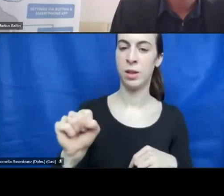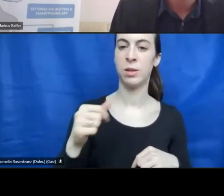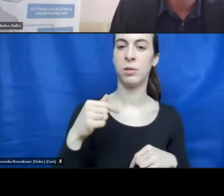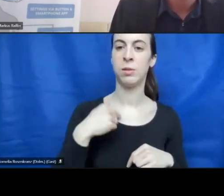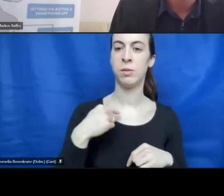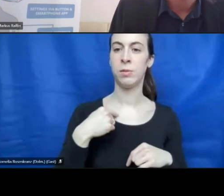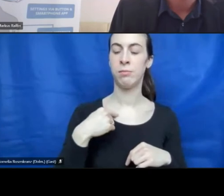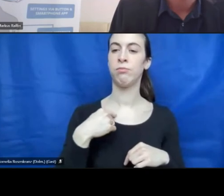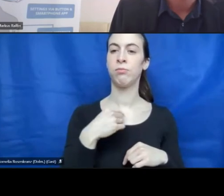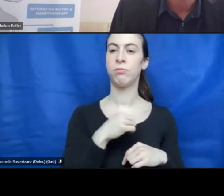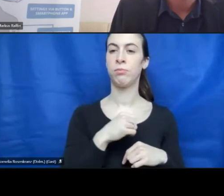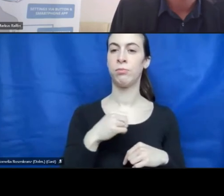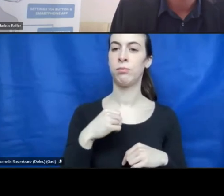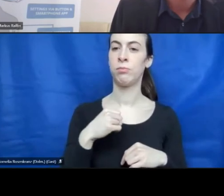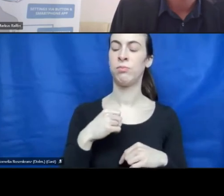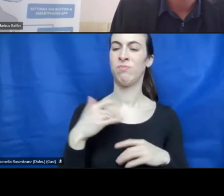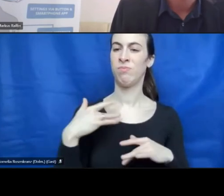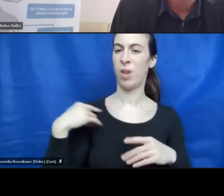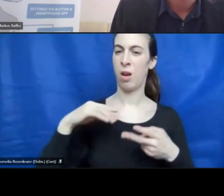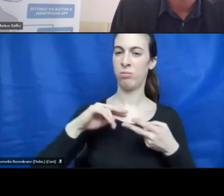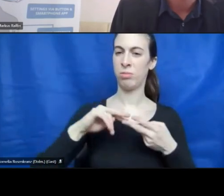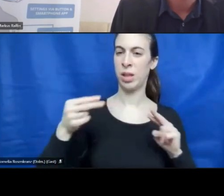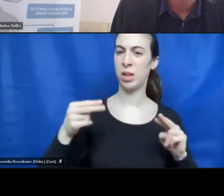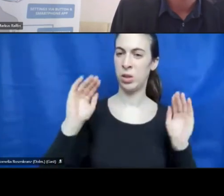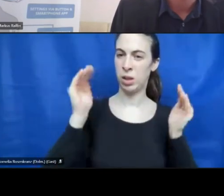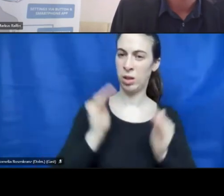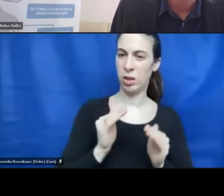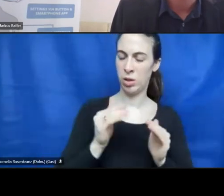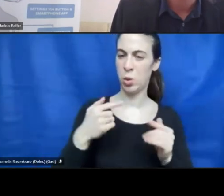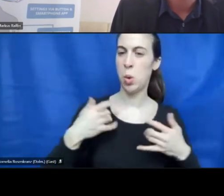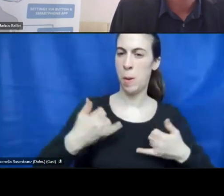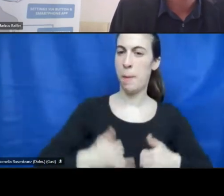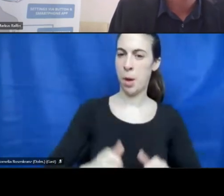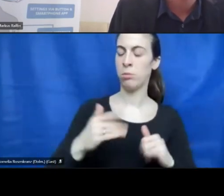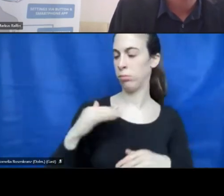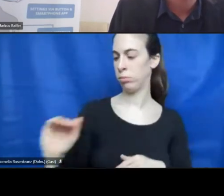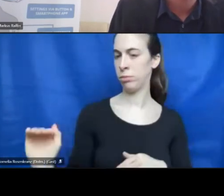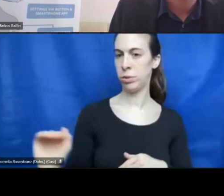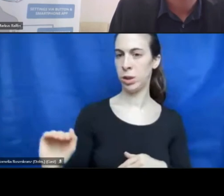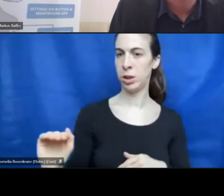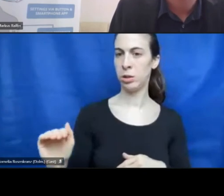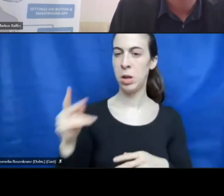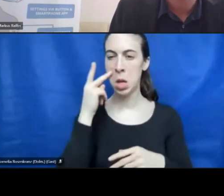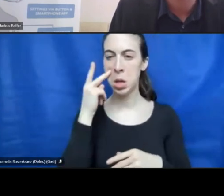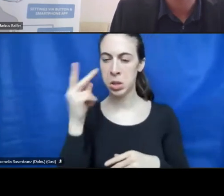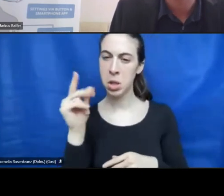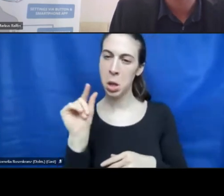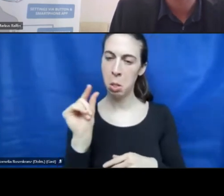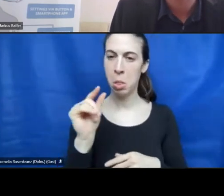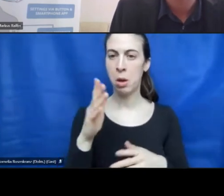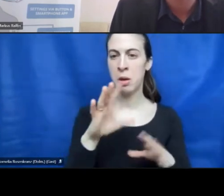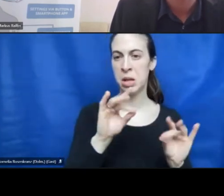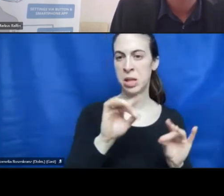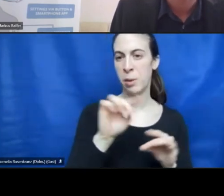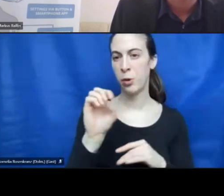a juvenile macular degeneration since birth. As a child, I have seen approximately 10 to